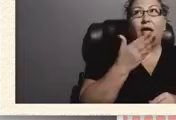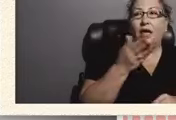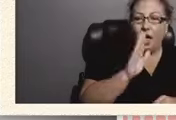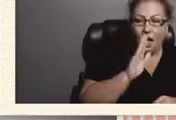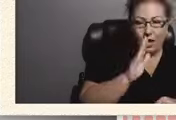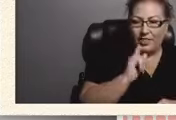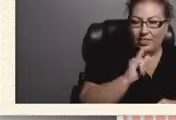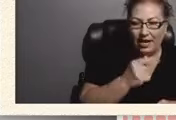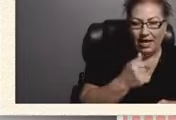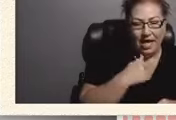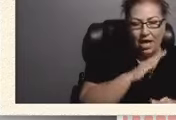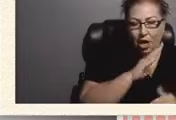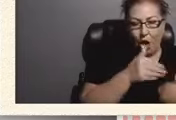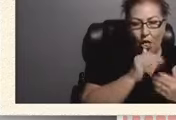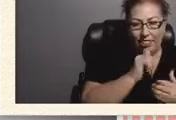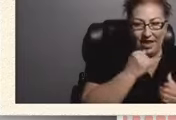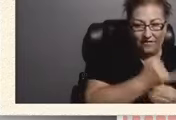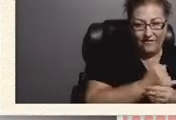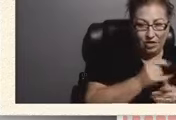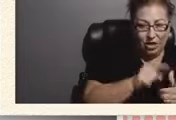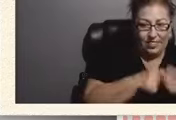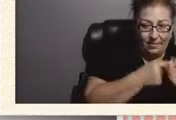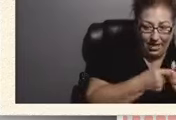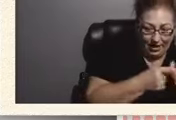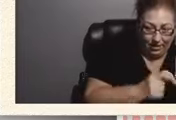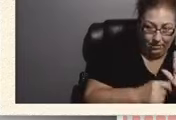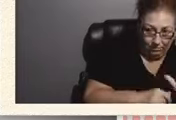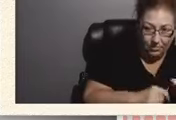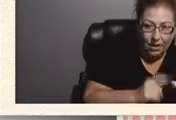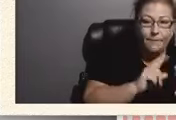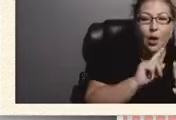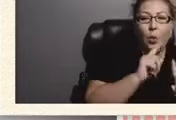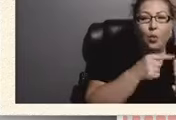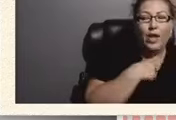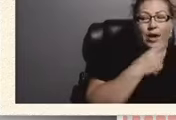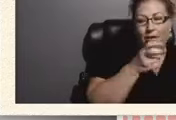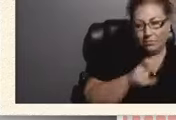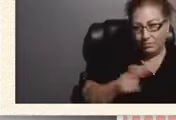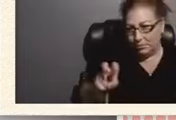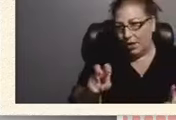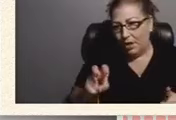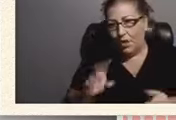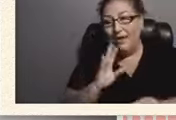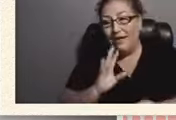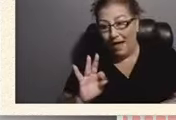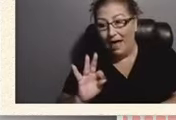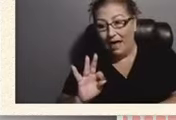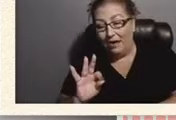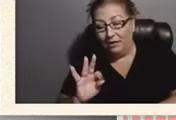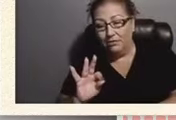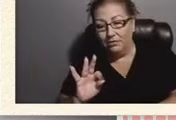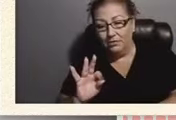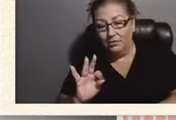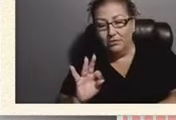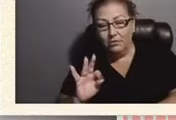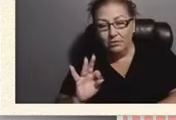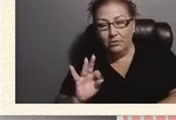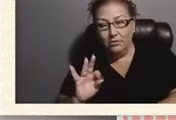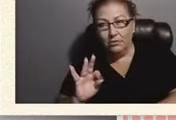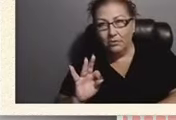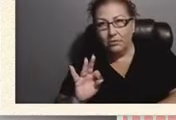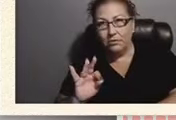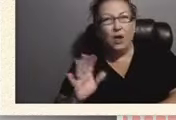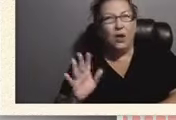all that intervention at the beginning but when i got up to when he was nine and we went up to i guess he was seven